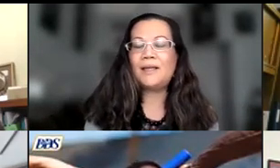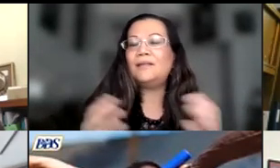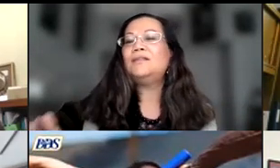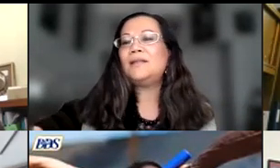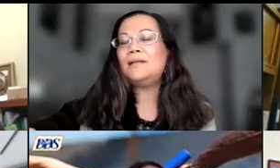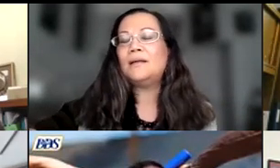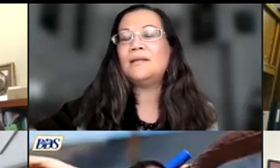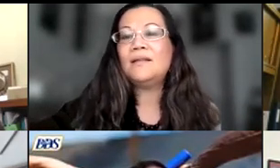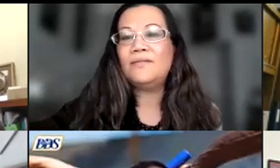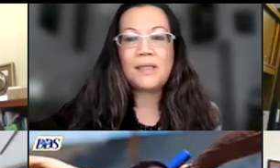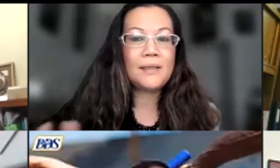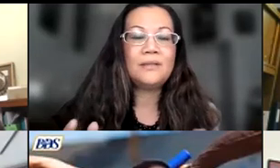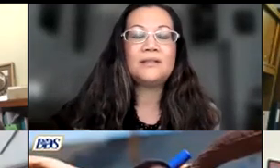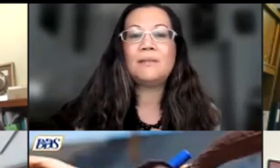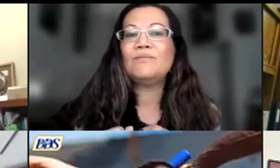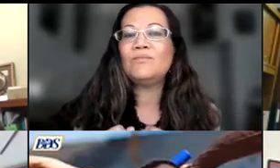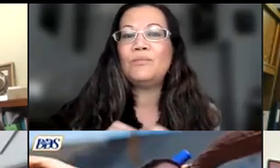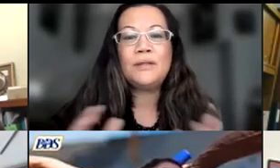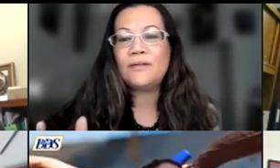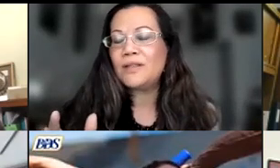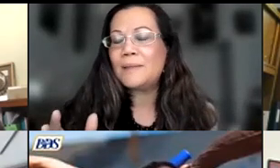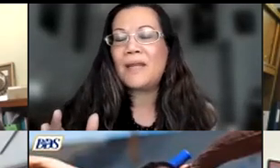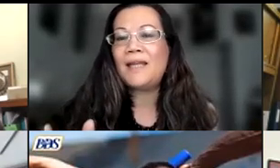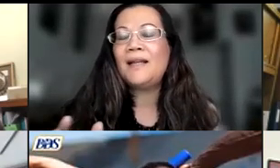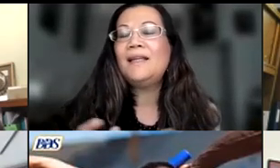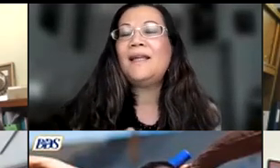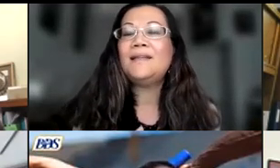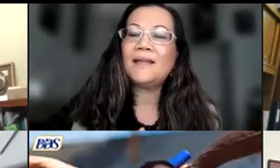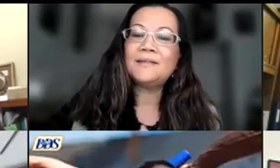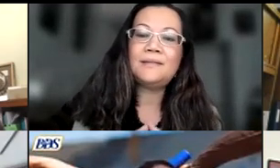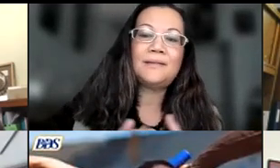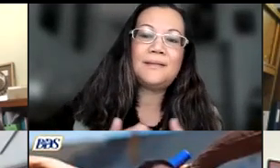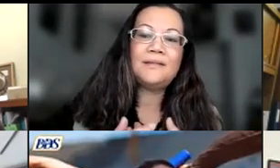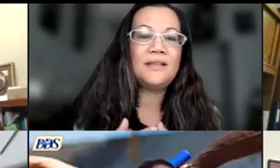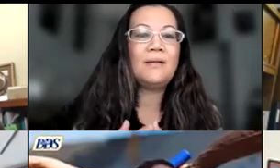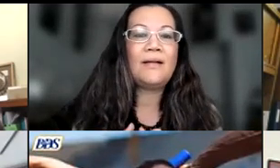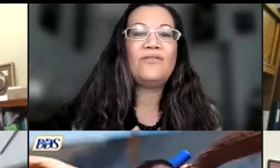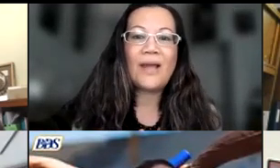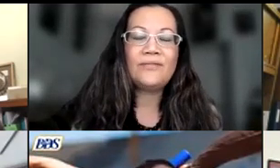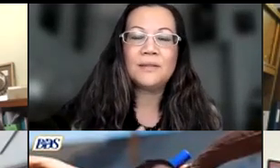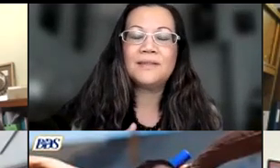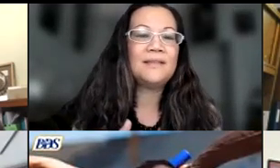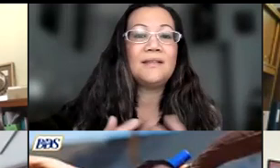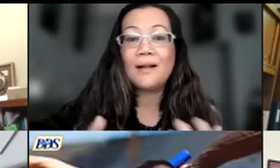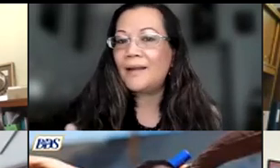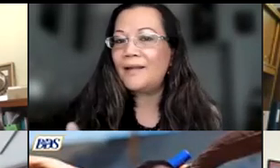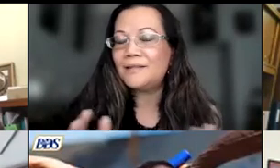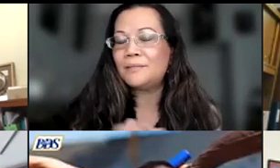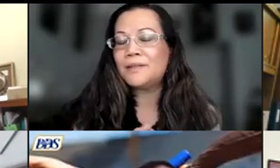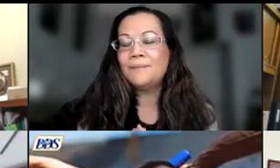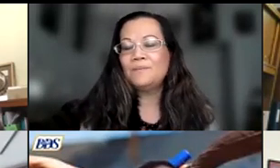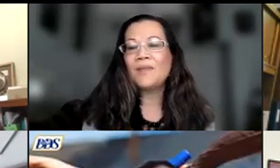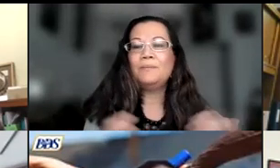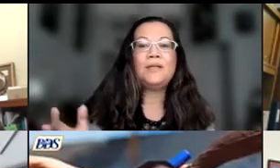appreciate it you see the the video it's beautifully made and the se's did a fabulous and then the